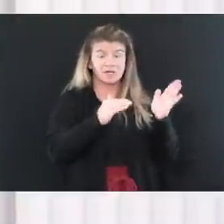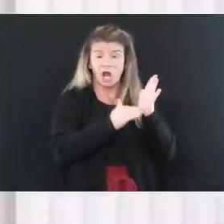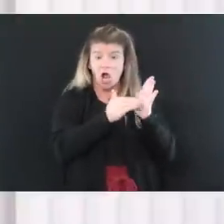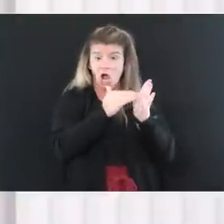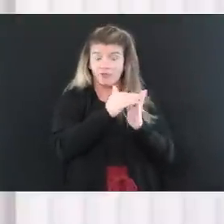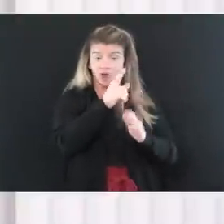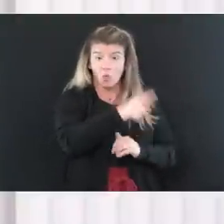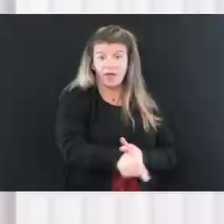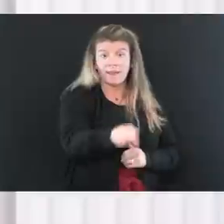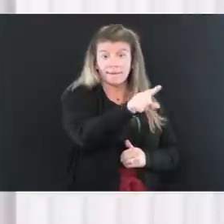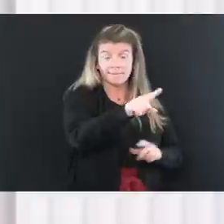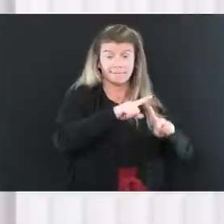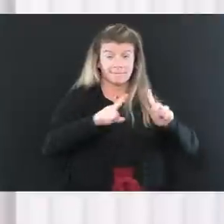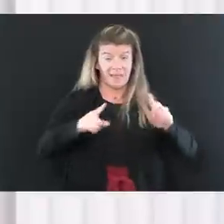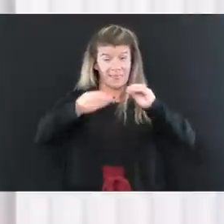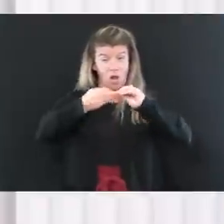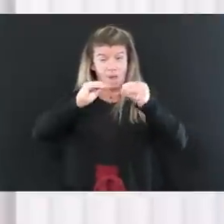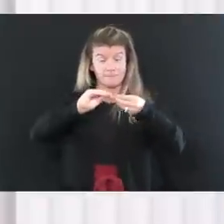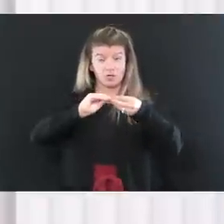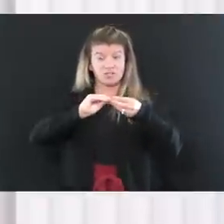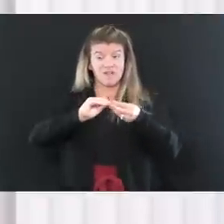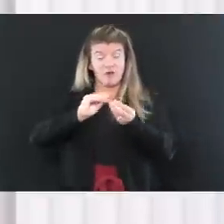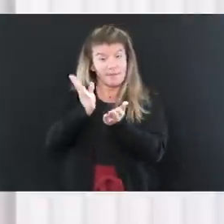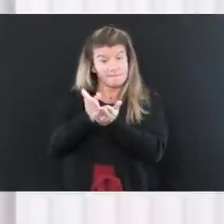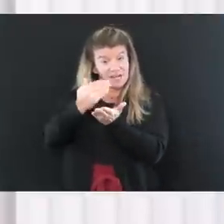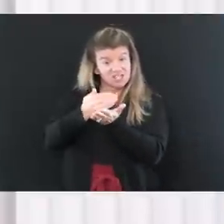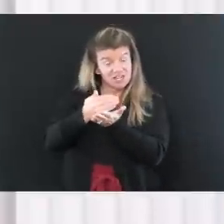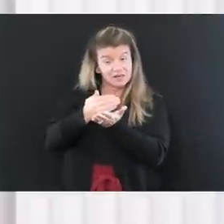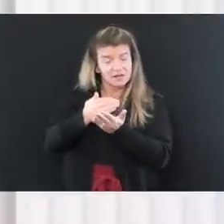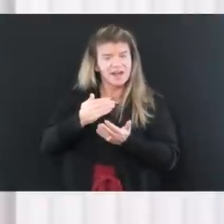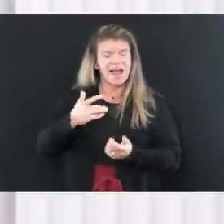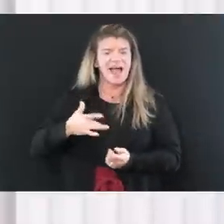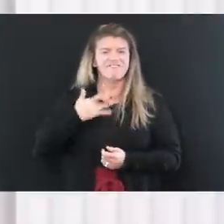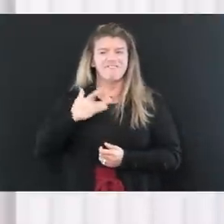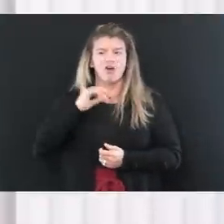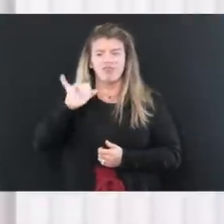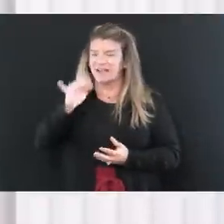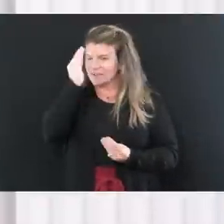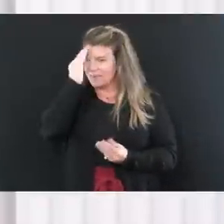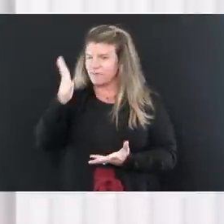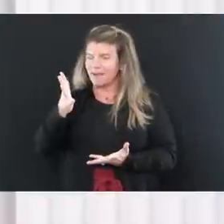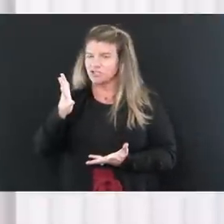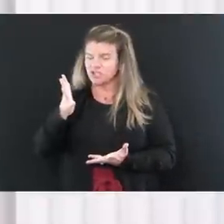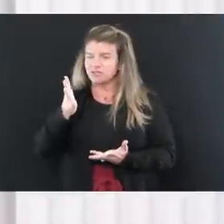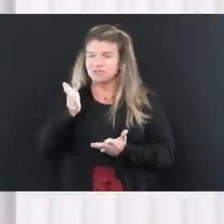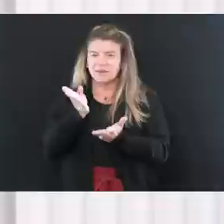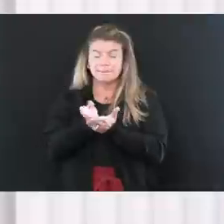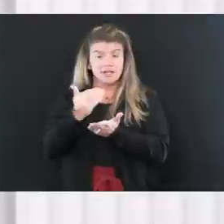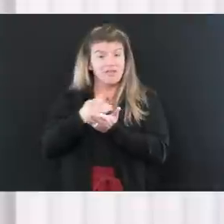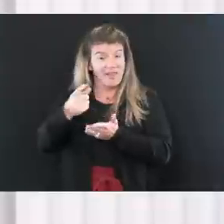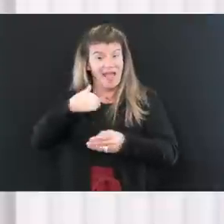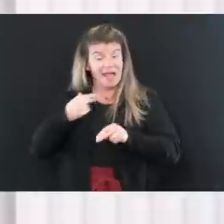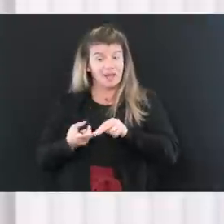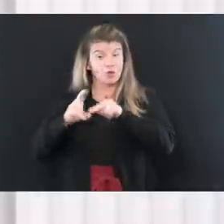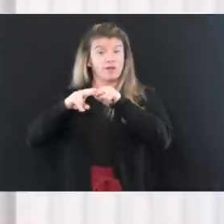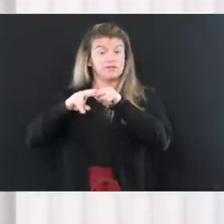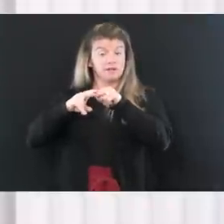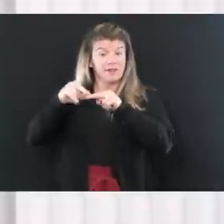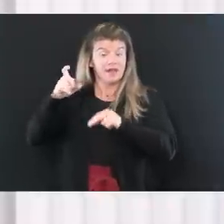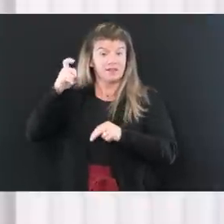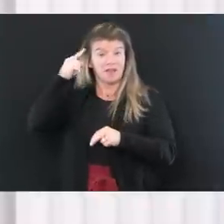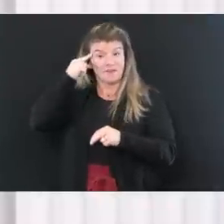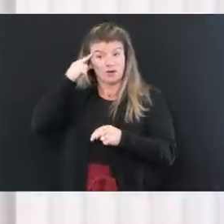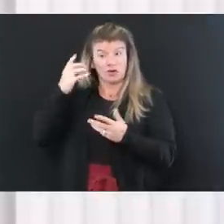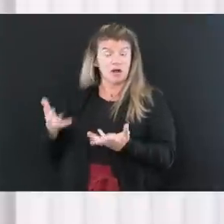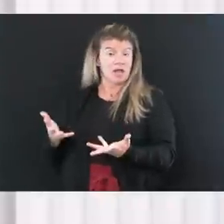But I, the, the numbers in terms of the budget, I think there was some, some information, a budget, uh, increase last year. The governor may know more about that.